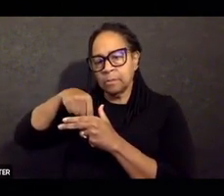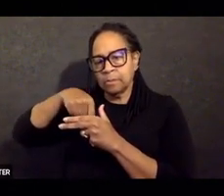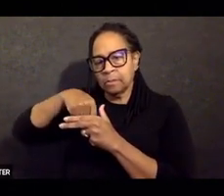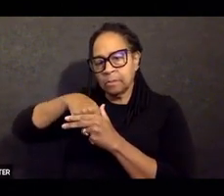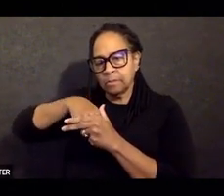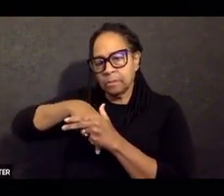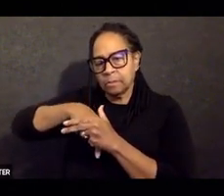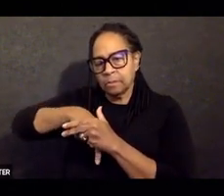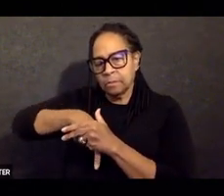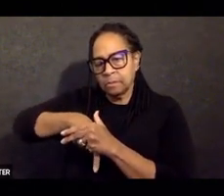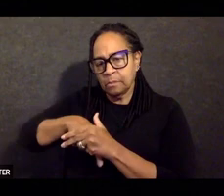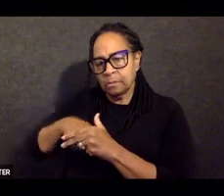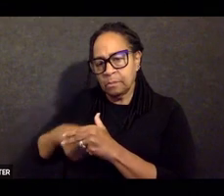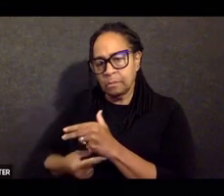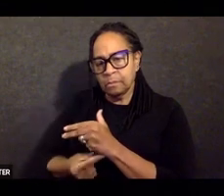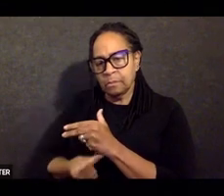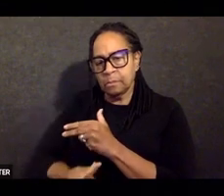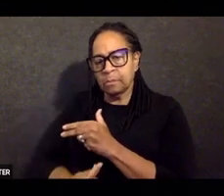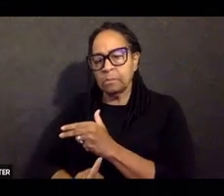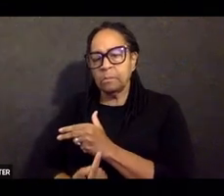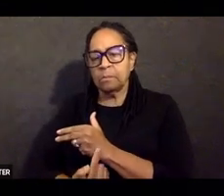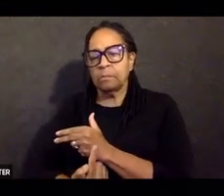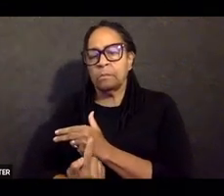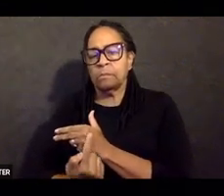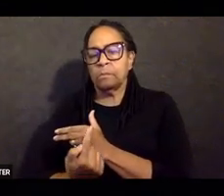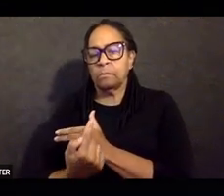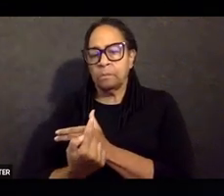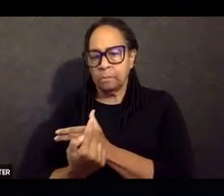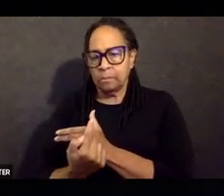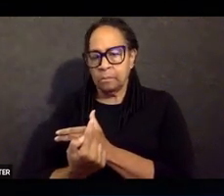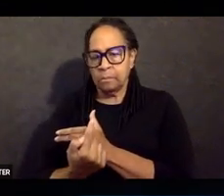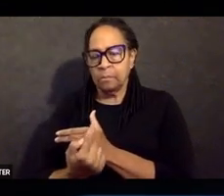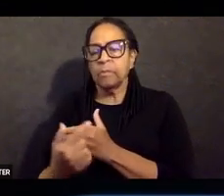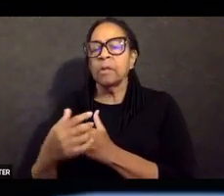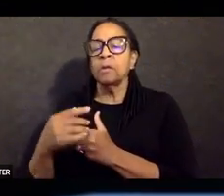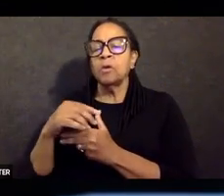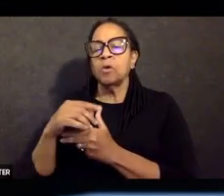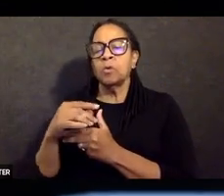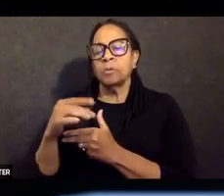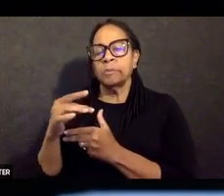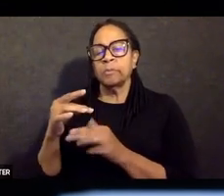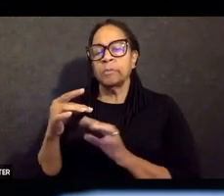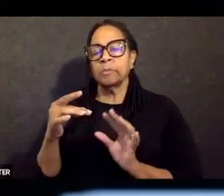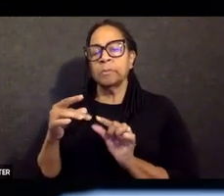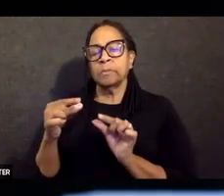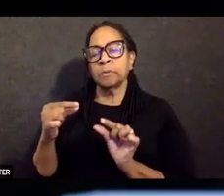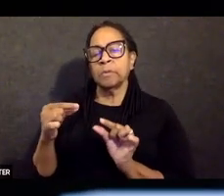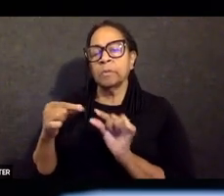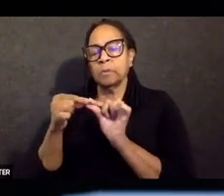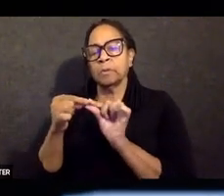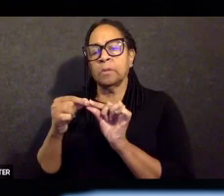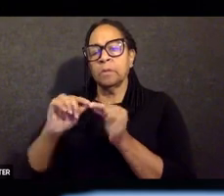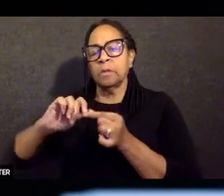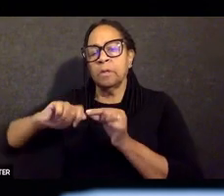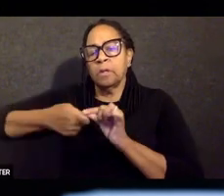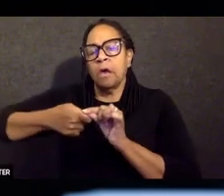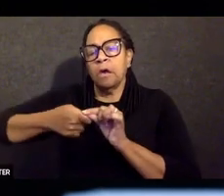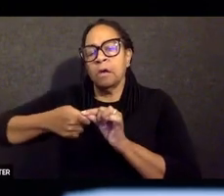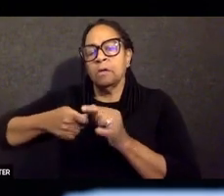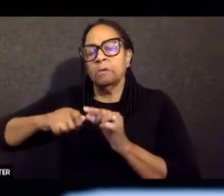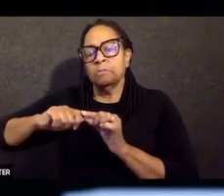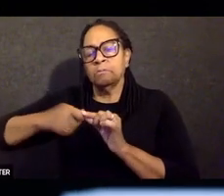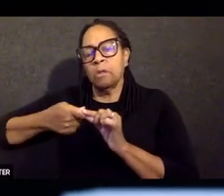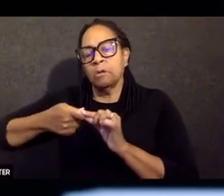there's no bullets in there and look down where the magazine came from, your magazine well, to make sure there's nothing in there. You will then physically, with your finger,